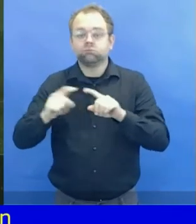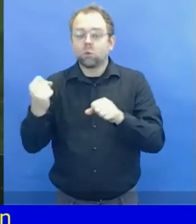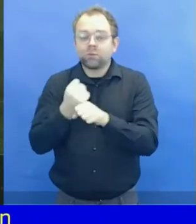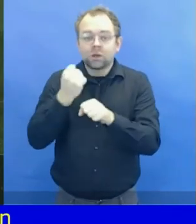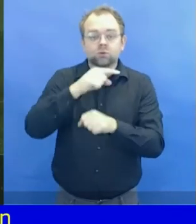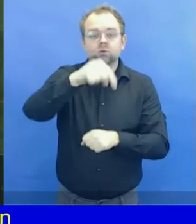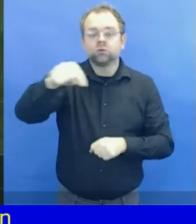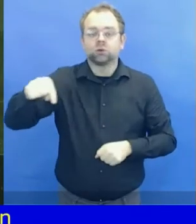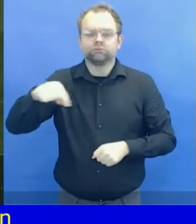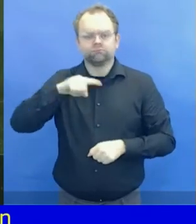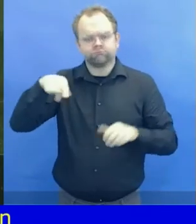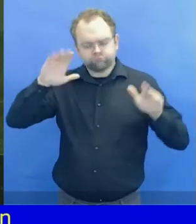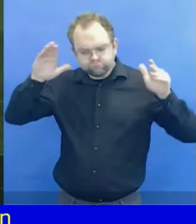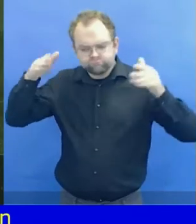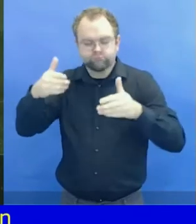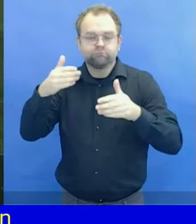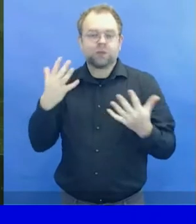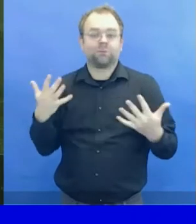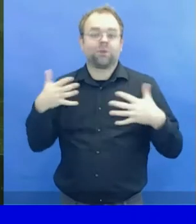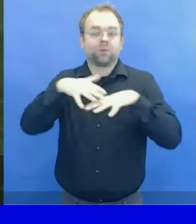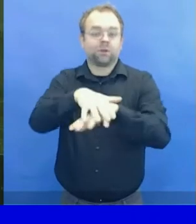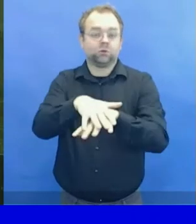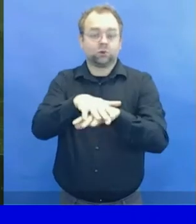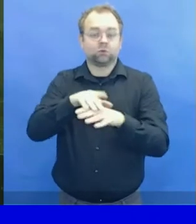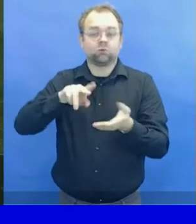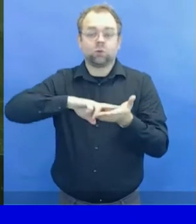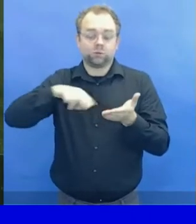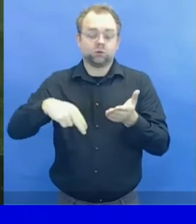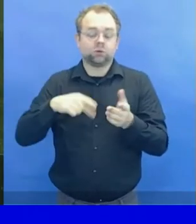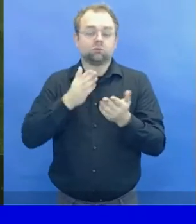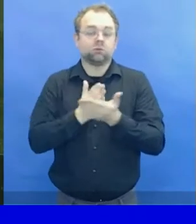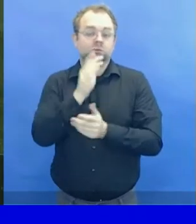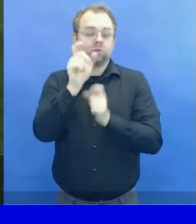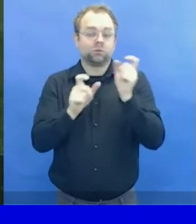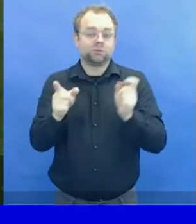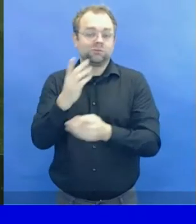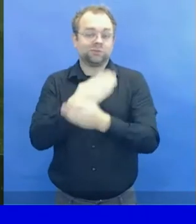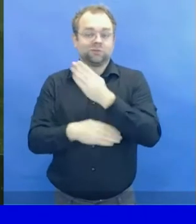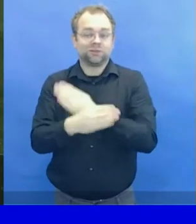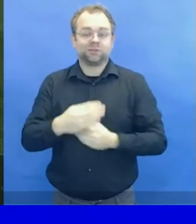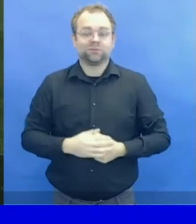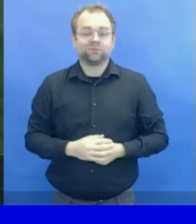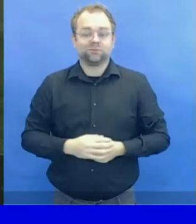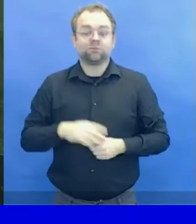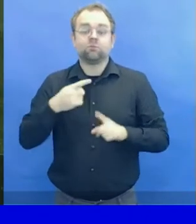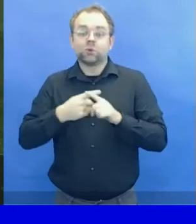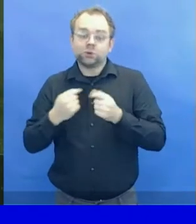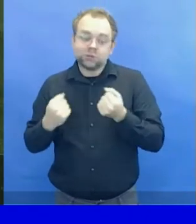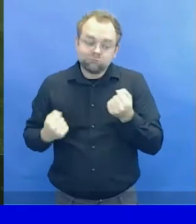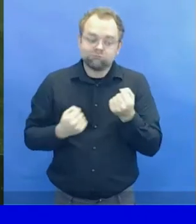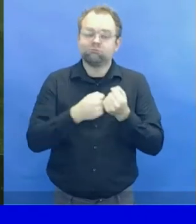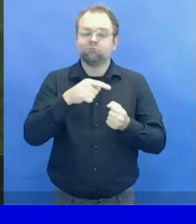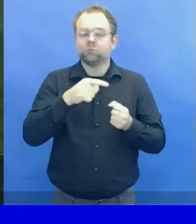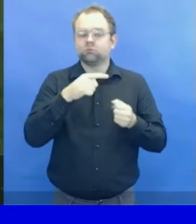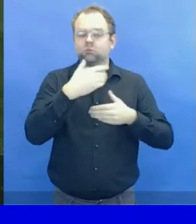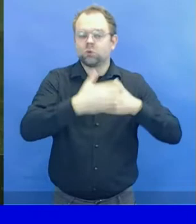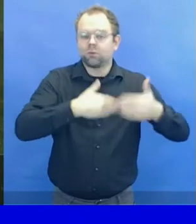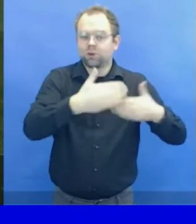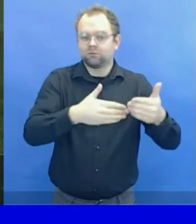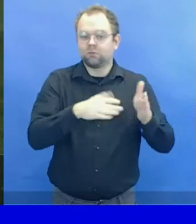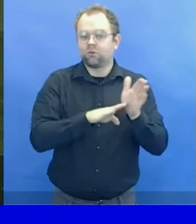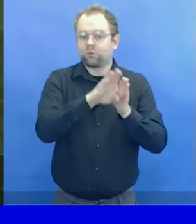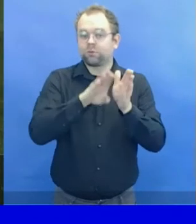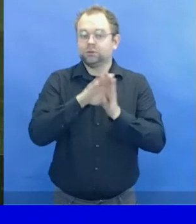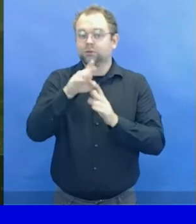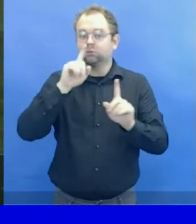When you're on, the strategy is having a tangible impact. In my first report to the General Assembly this year,